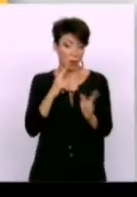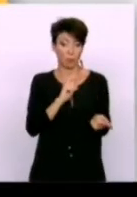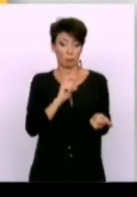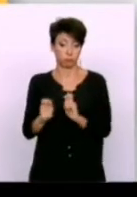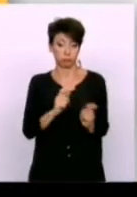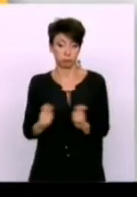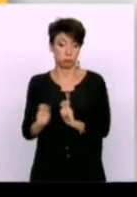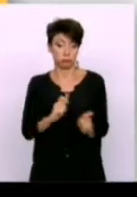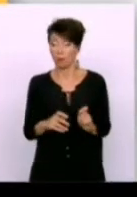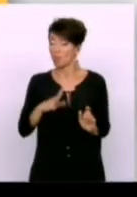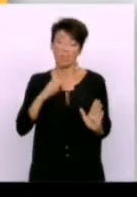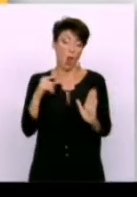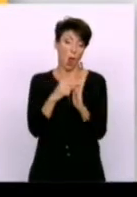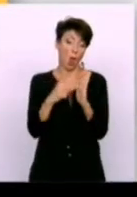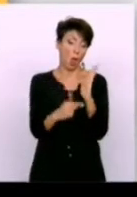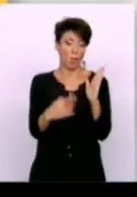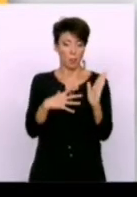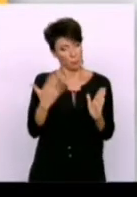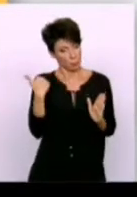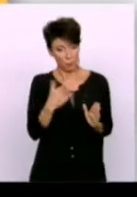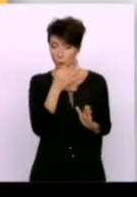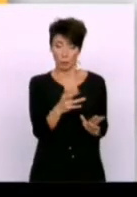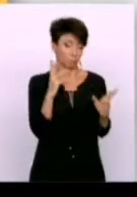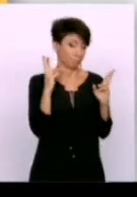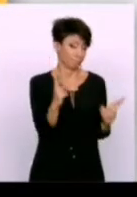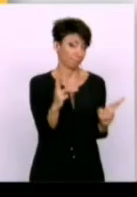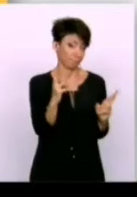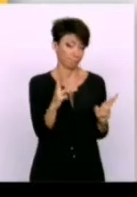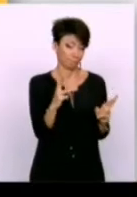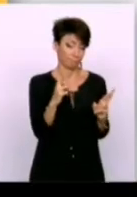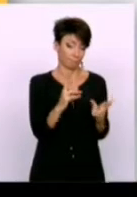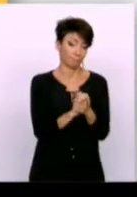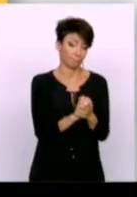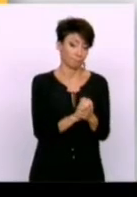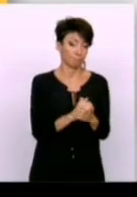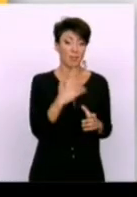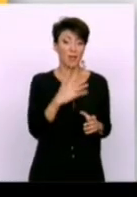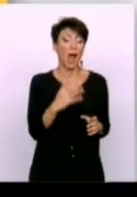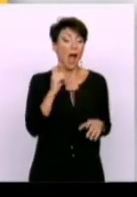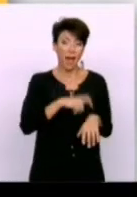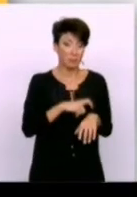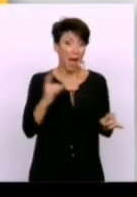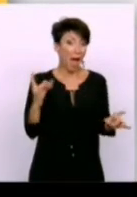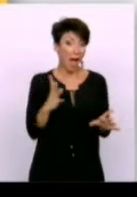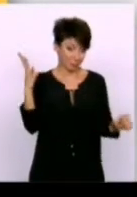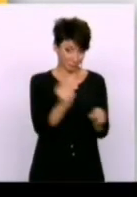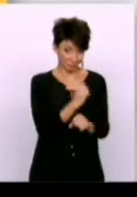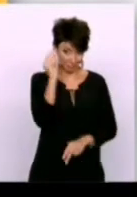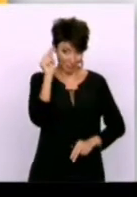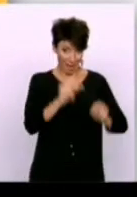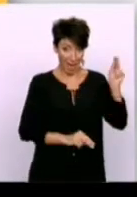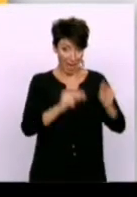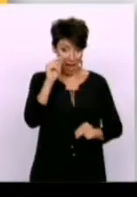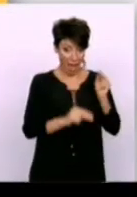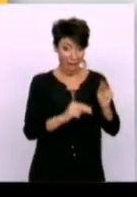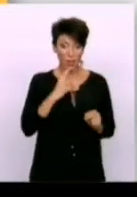conditionality. My reaction has been I wish you the best that you will not win the election because you will not, you will not, you